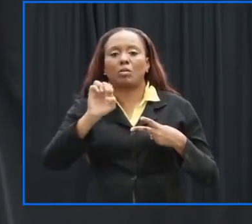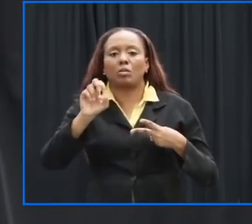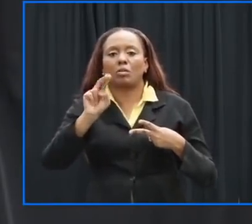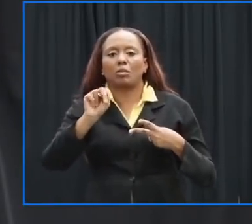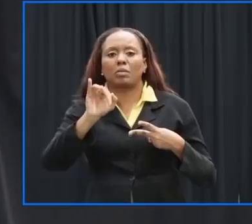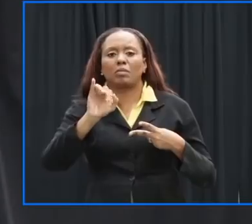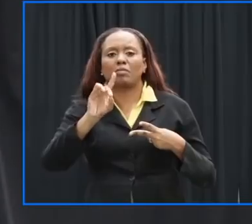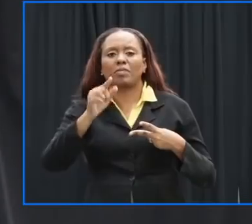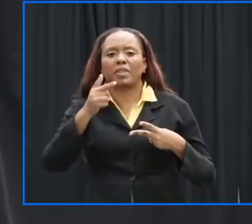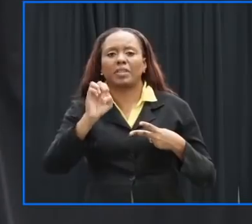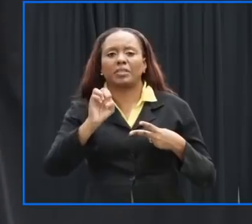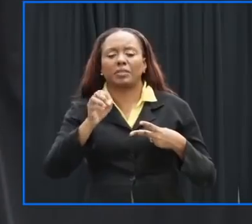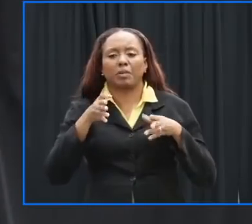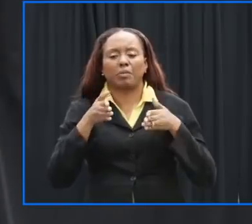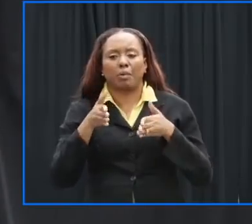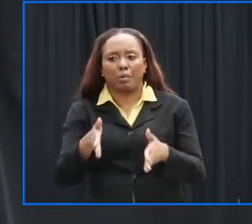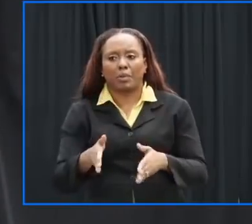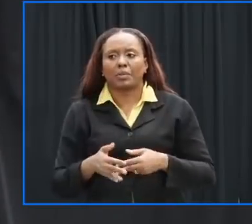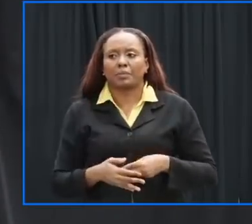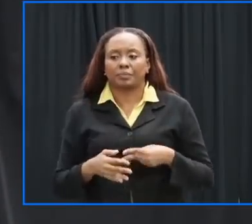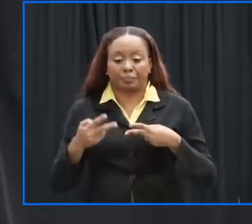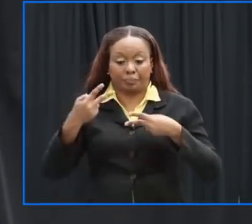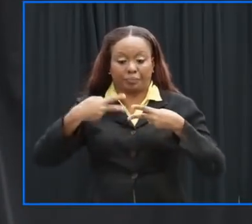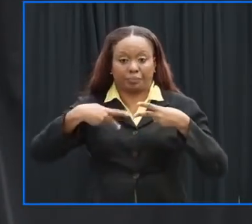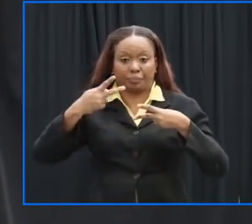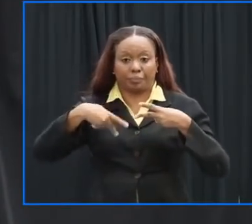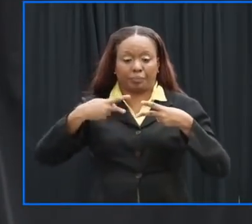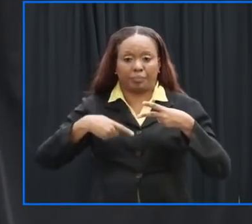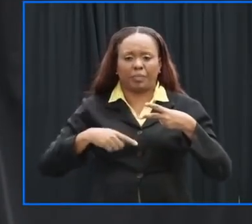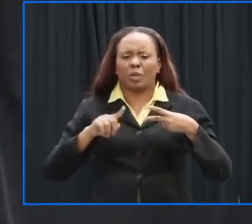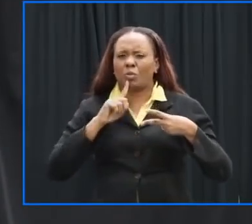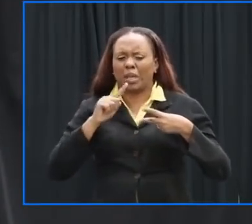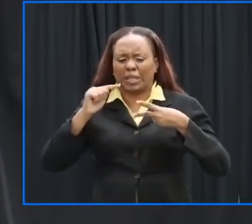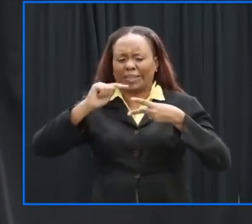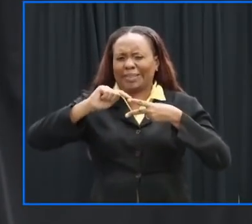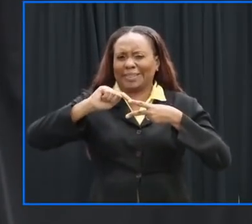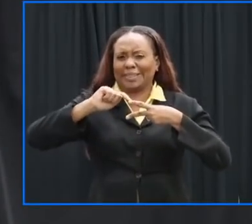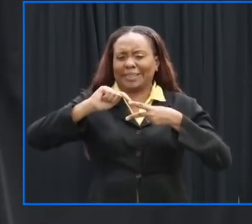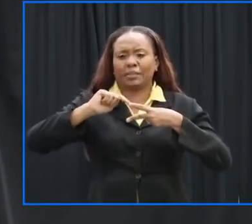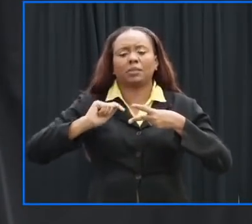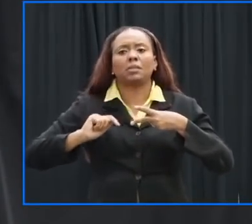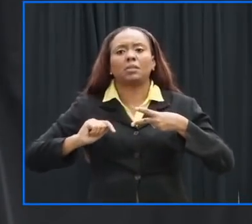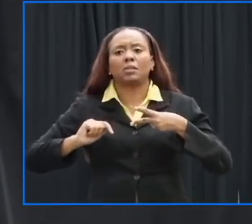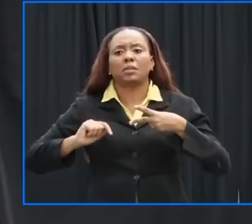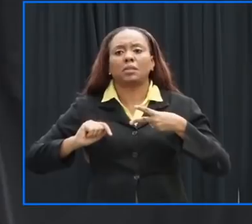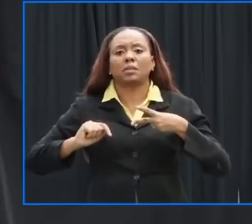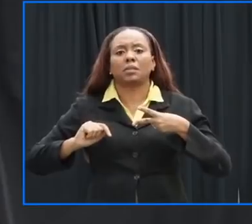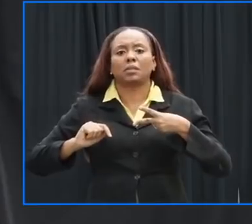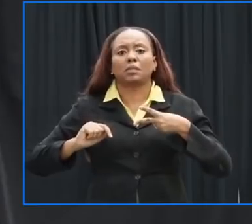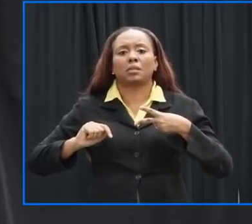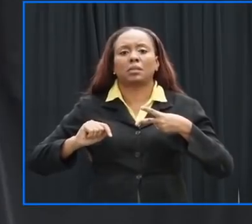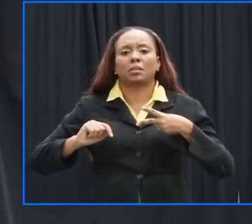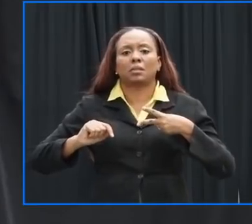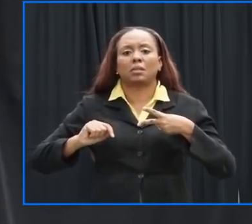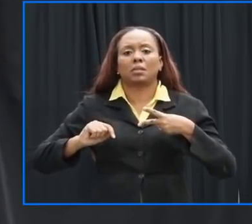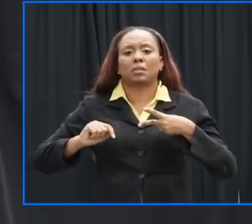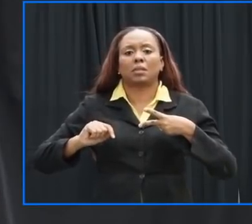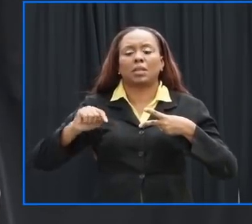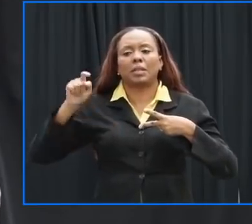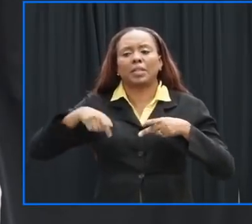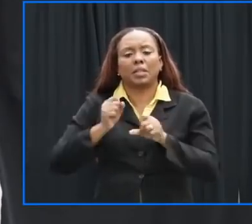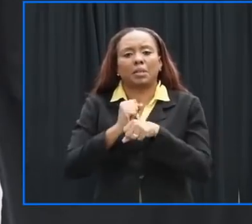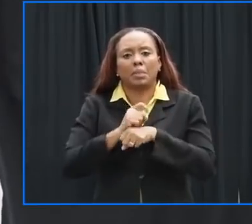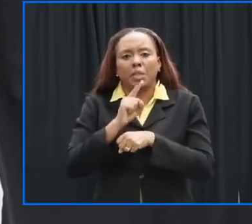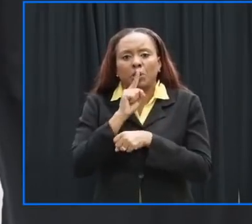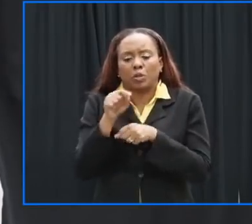to ensure that um any especially a murphy pasture to ensure that the area of the retention